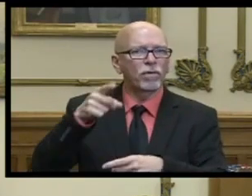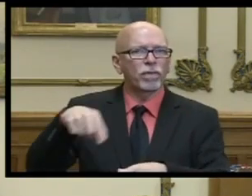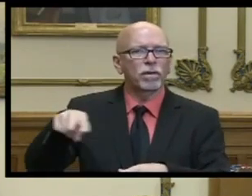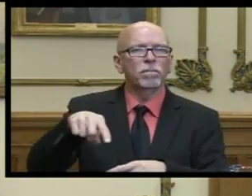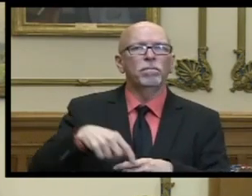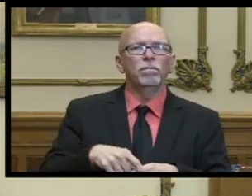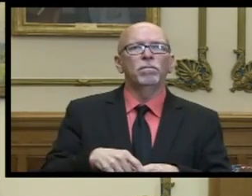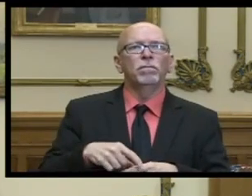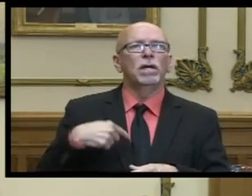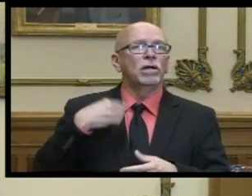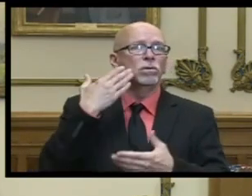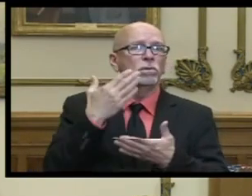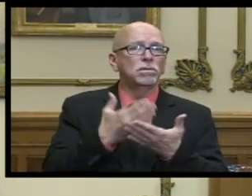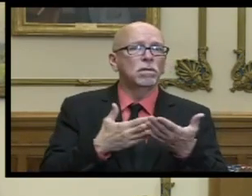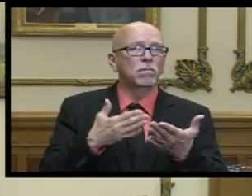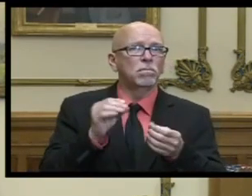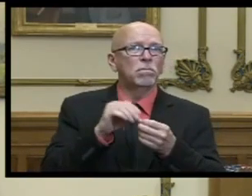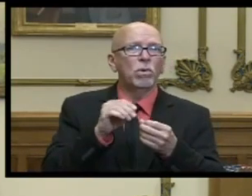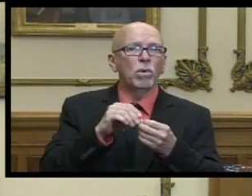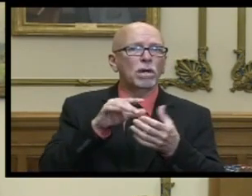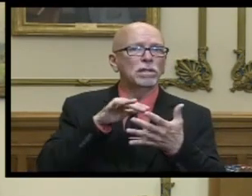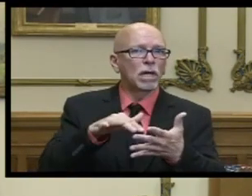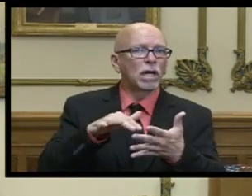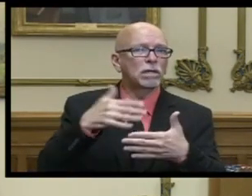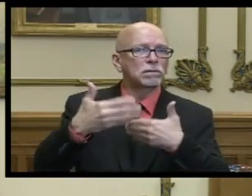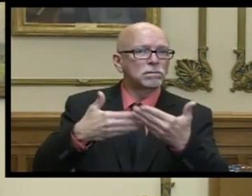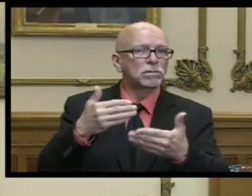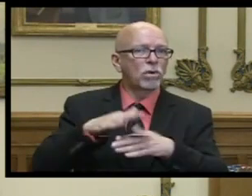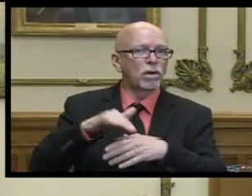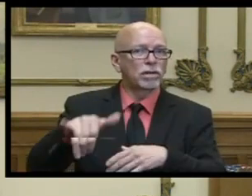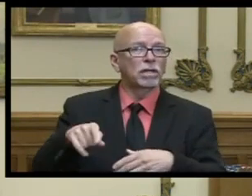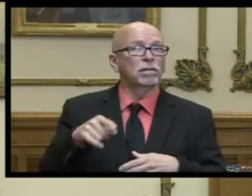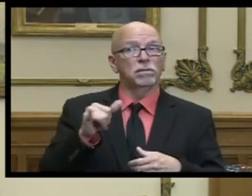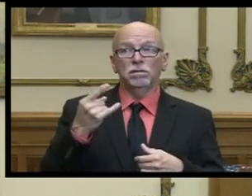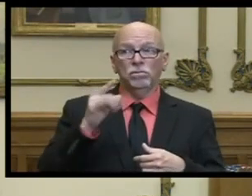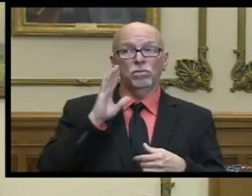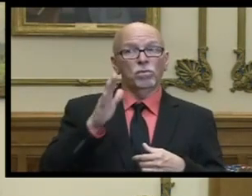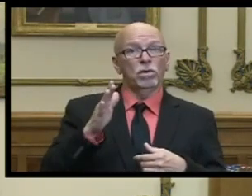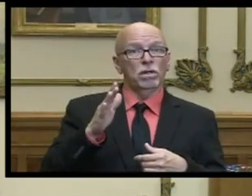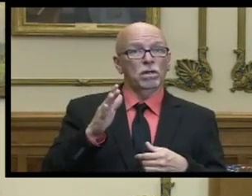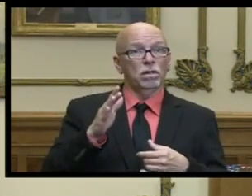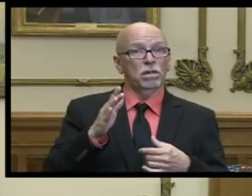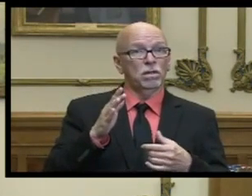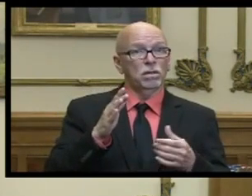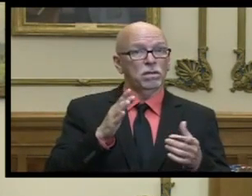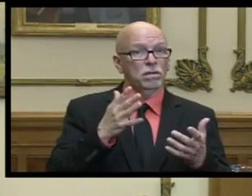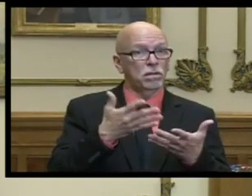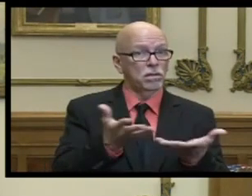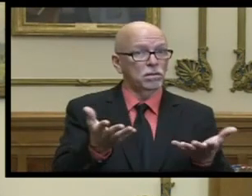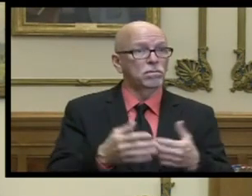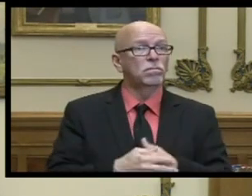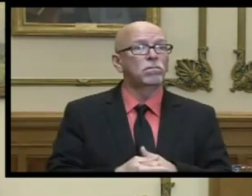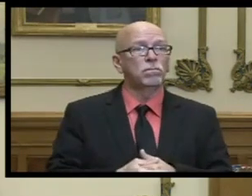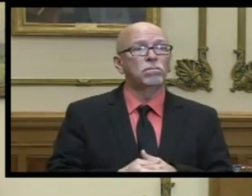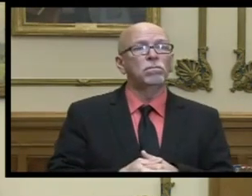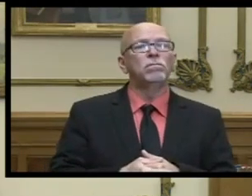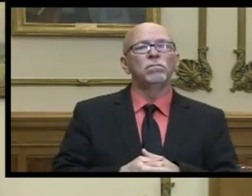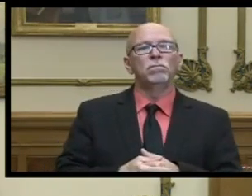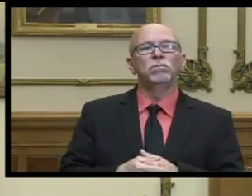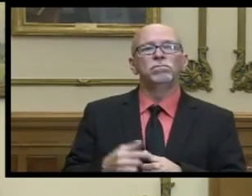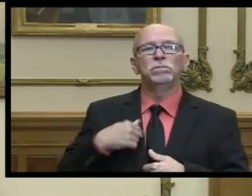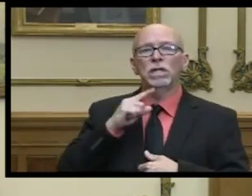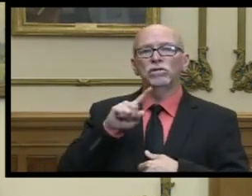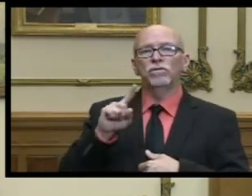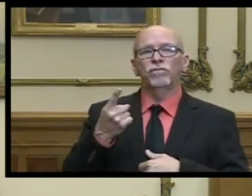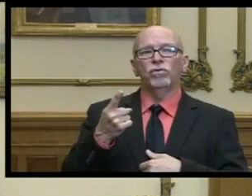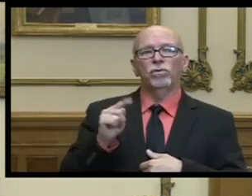um i know that there's a summer study session that's focused on this is this something that's going to be brought up there uh i'll take the first one